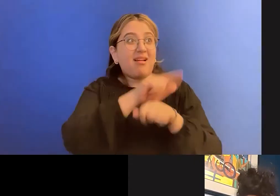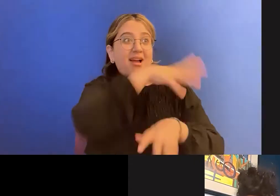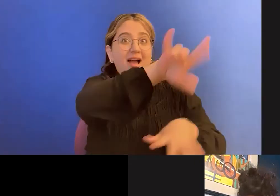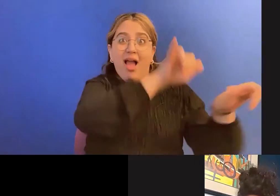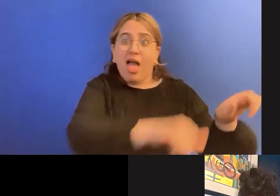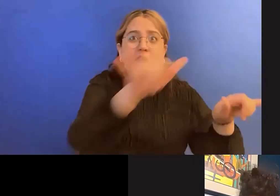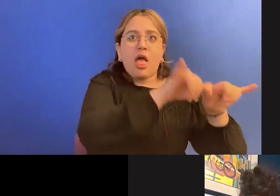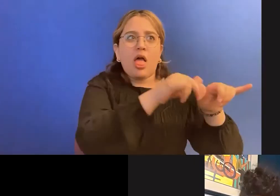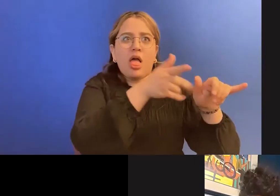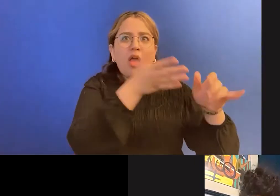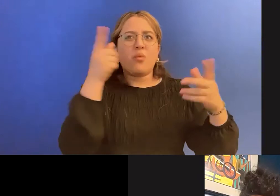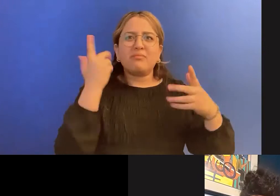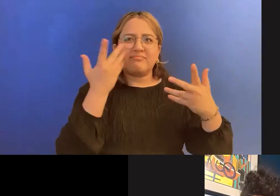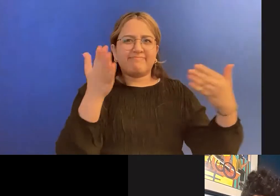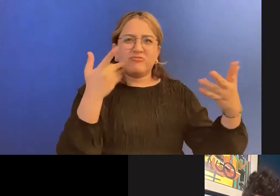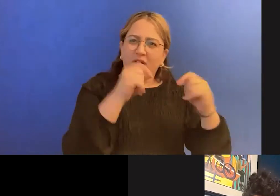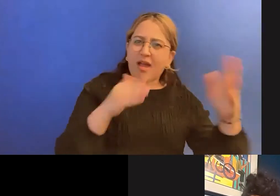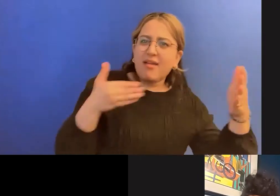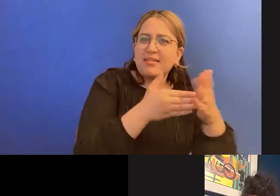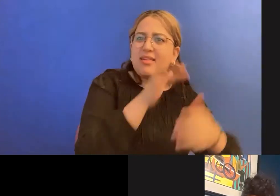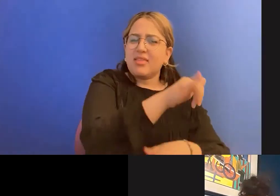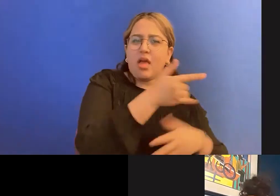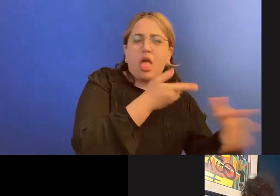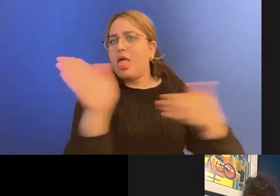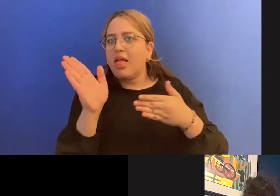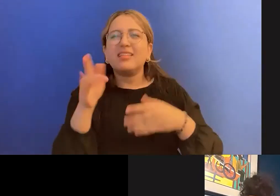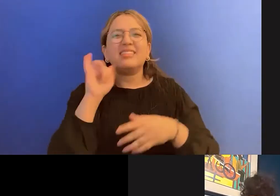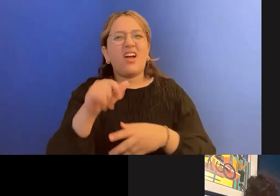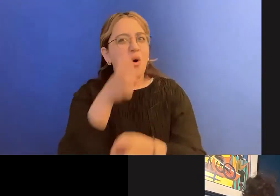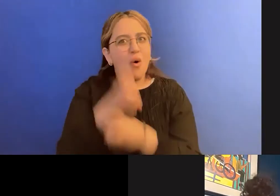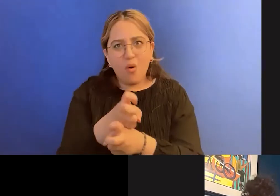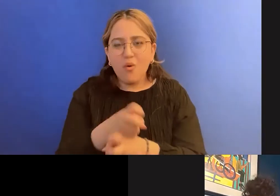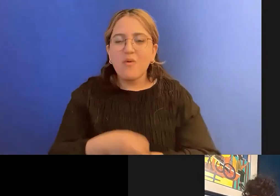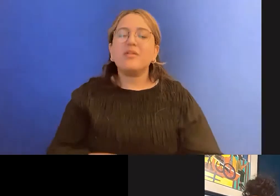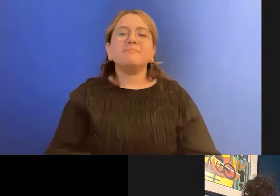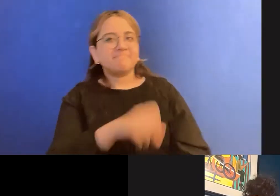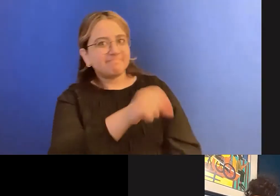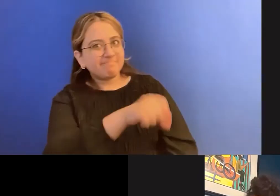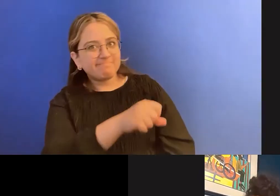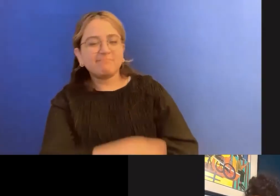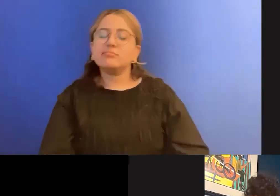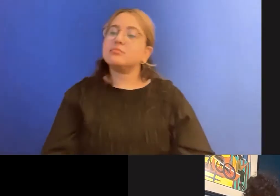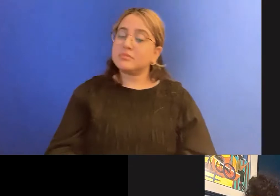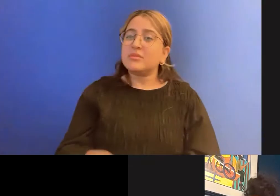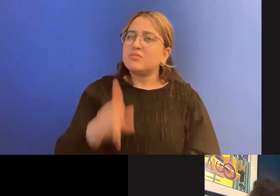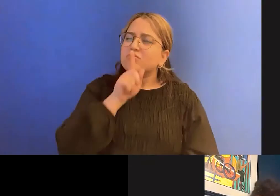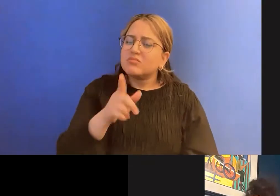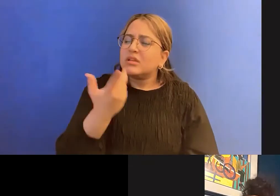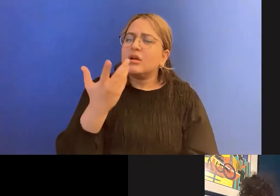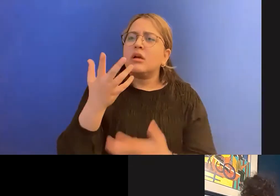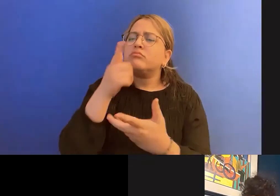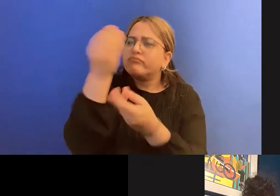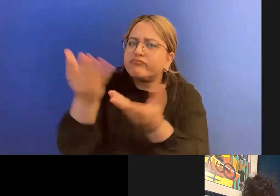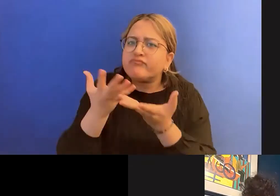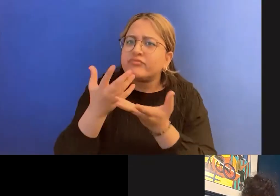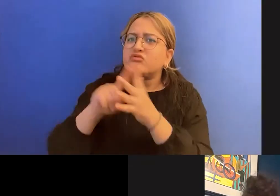Yeah. Um, so was there a particular moment or incident that made you start your blog or like, tell us the